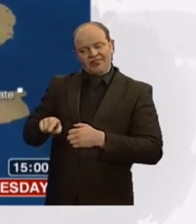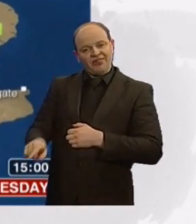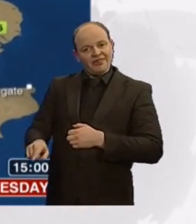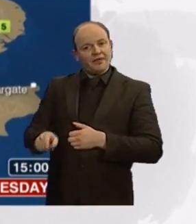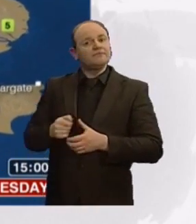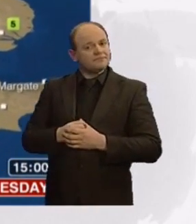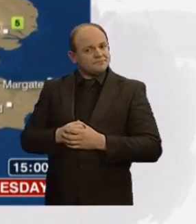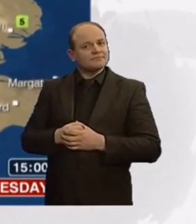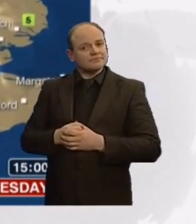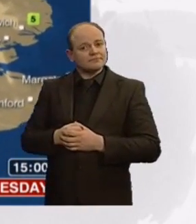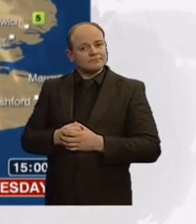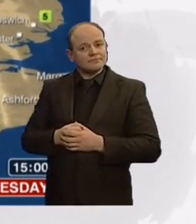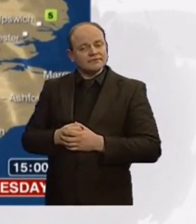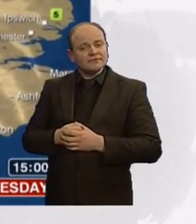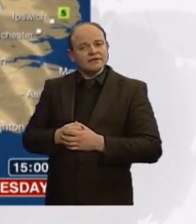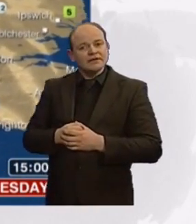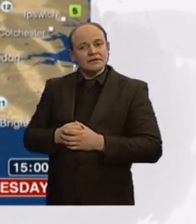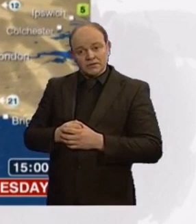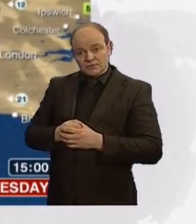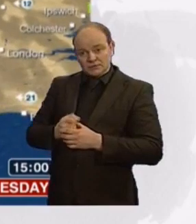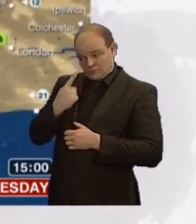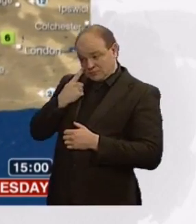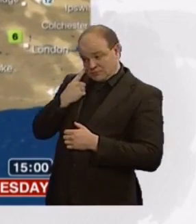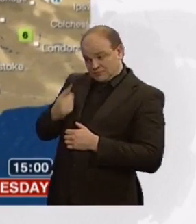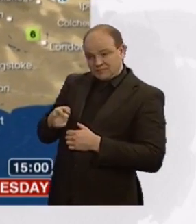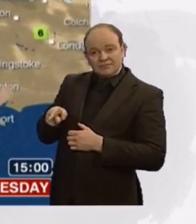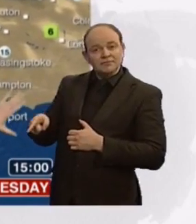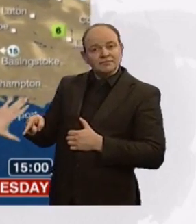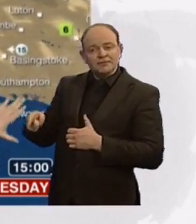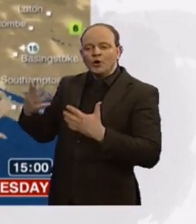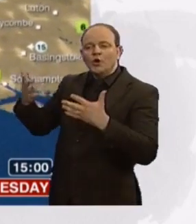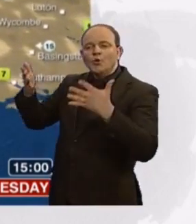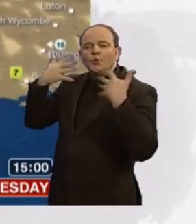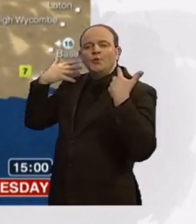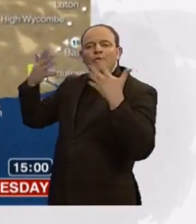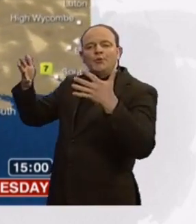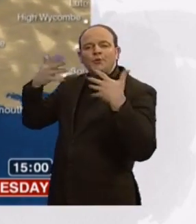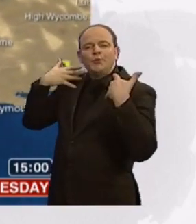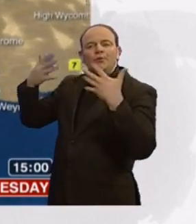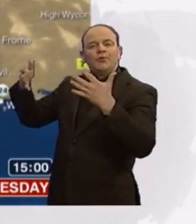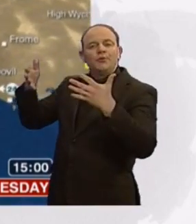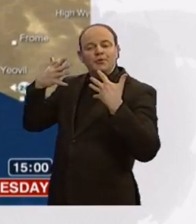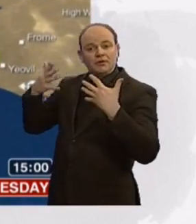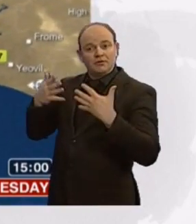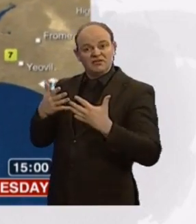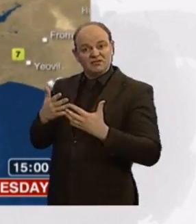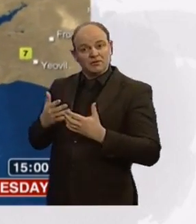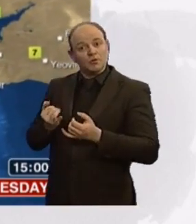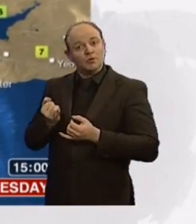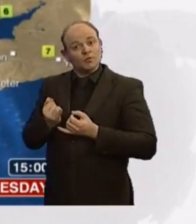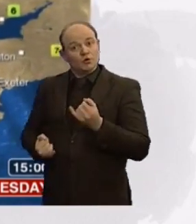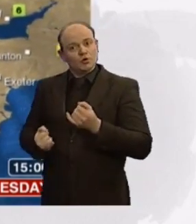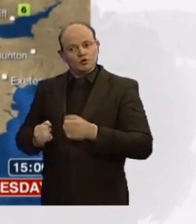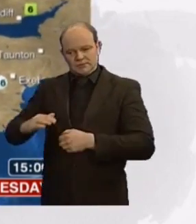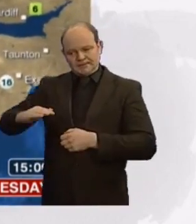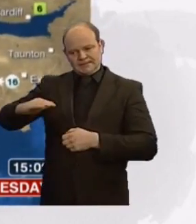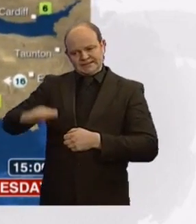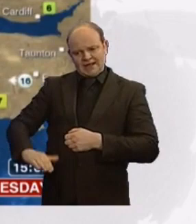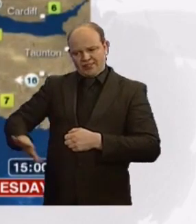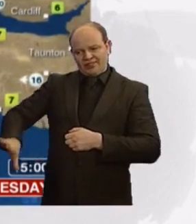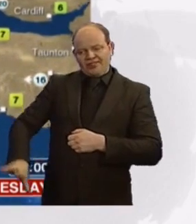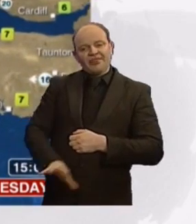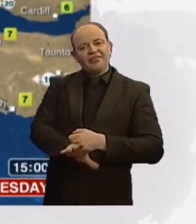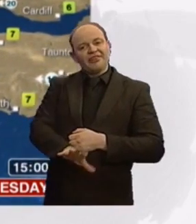today we haven't had over the past couple of days is this brisk easterly wind, especially throughout southern counties here. It is a very noticeable